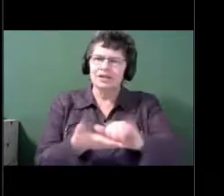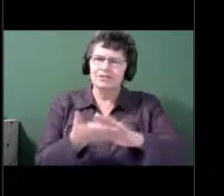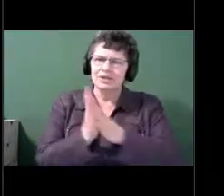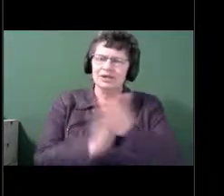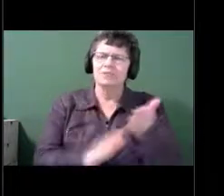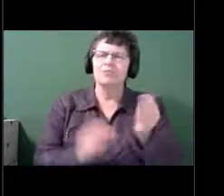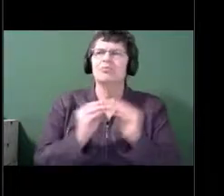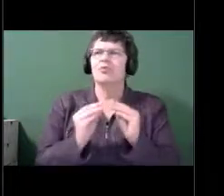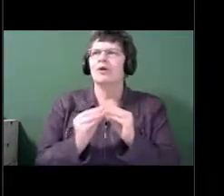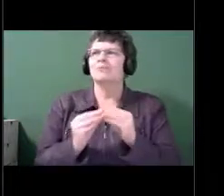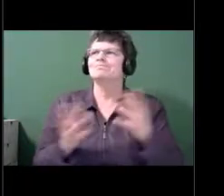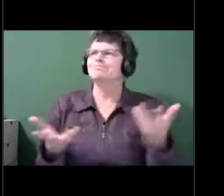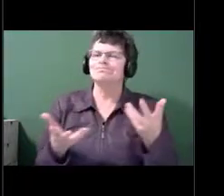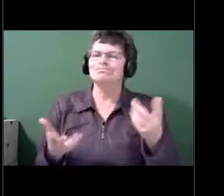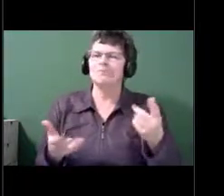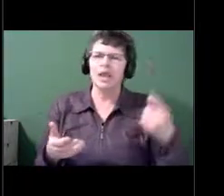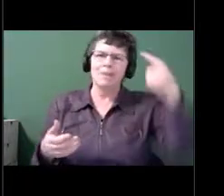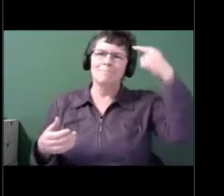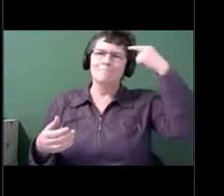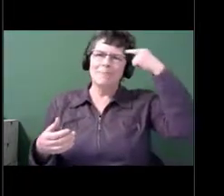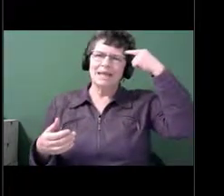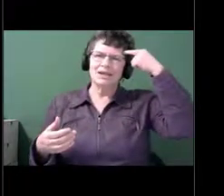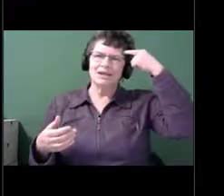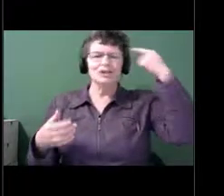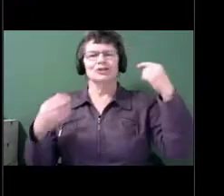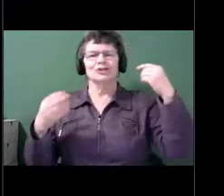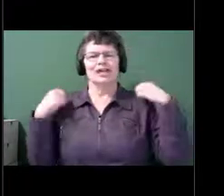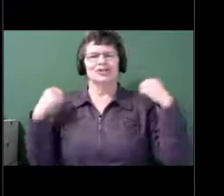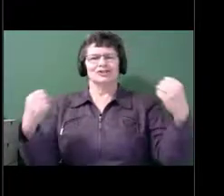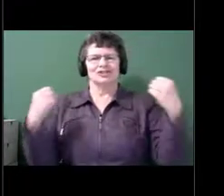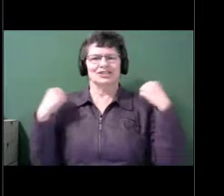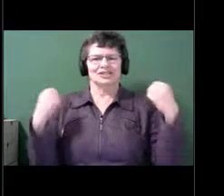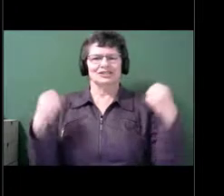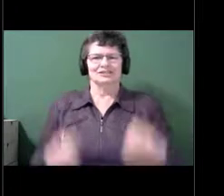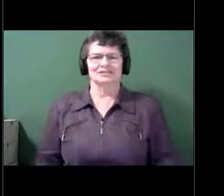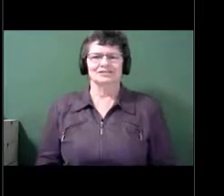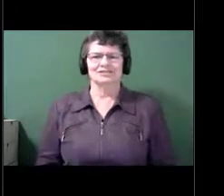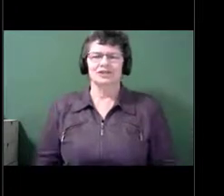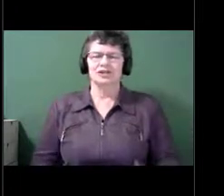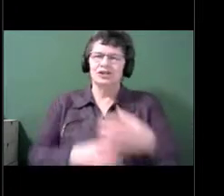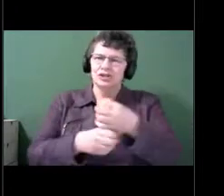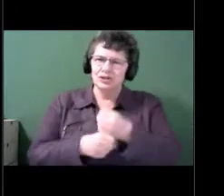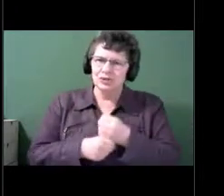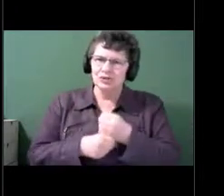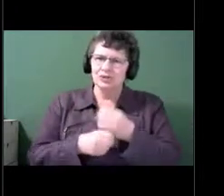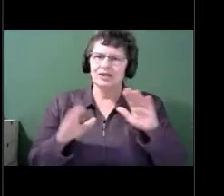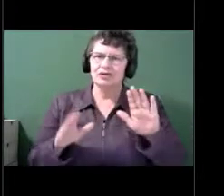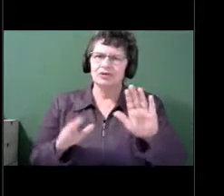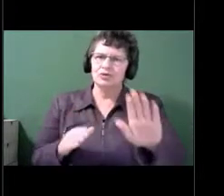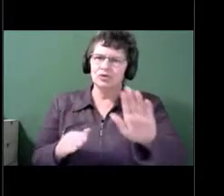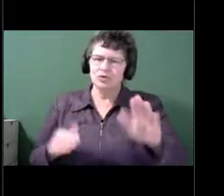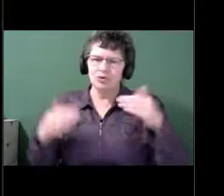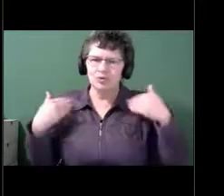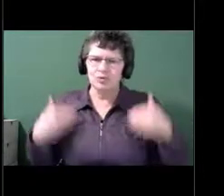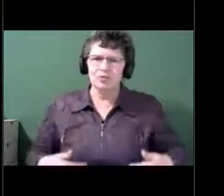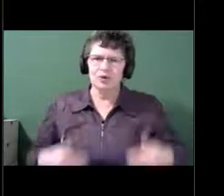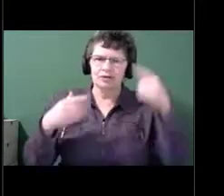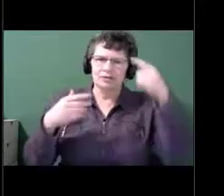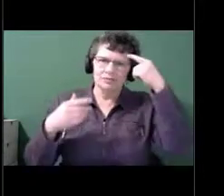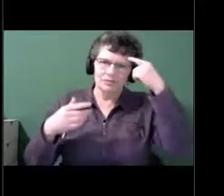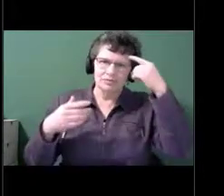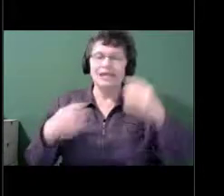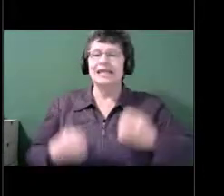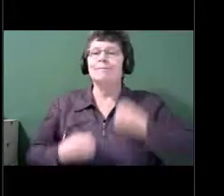your emotions also working for you instead of against you instead of being depressed.